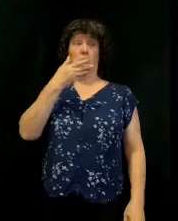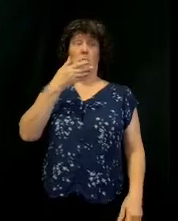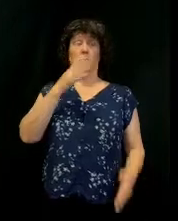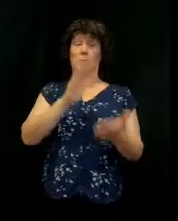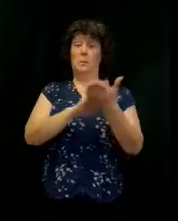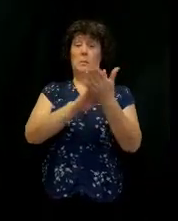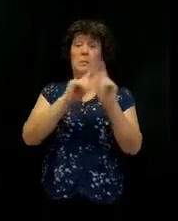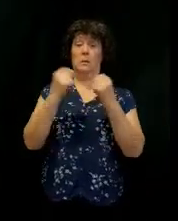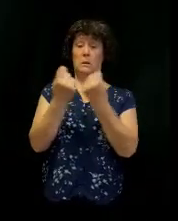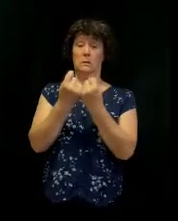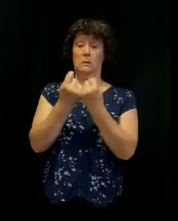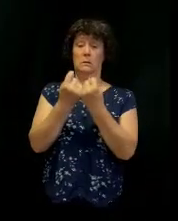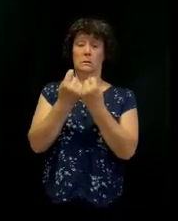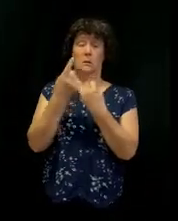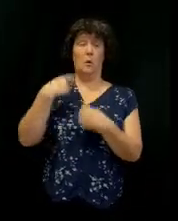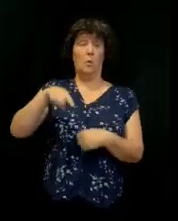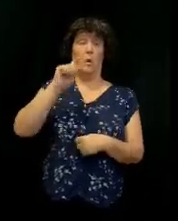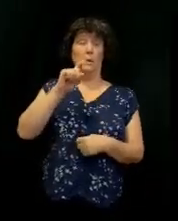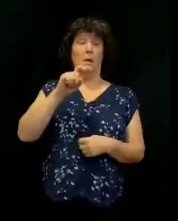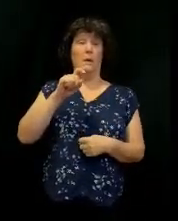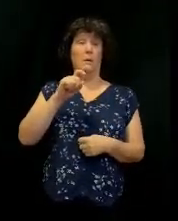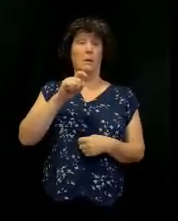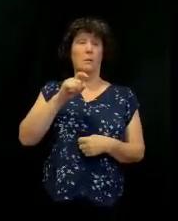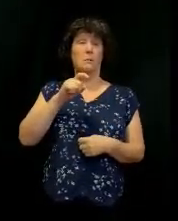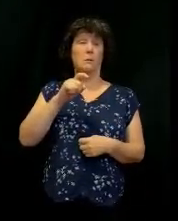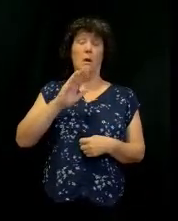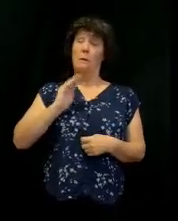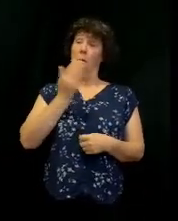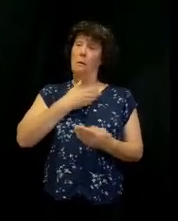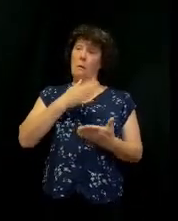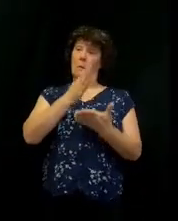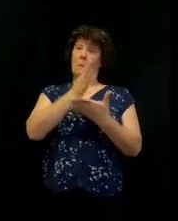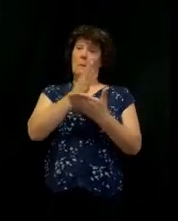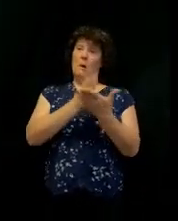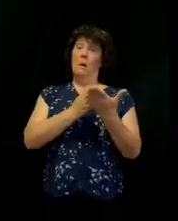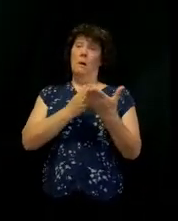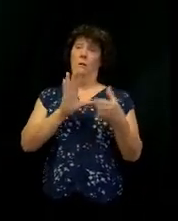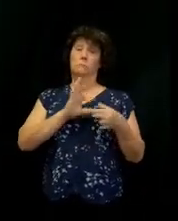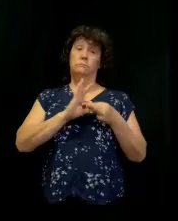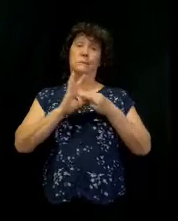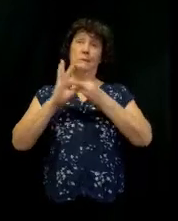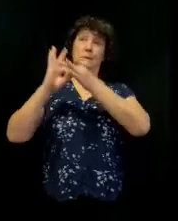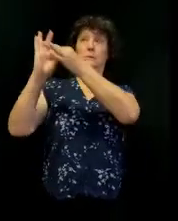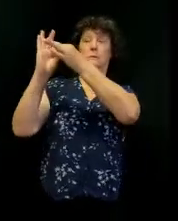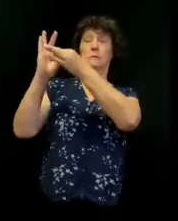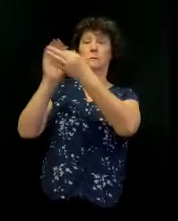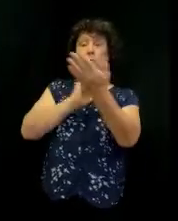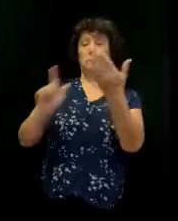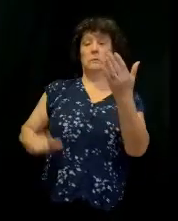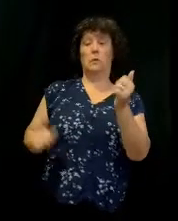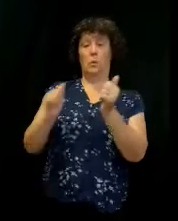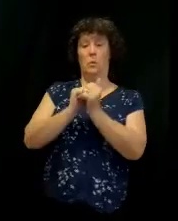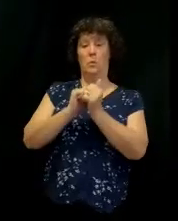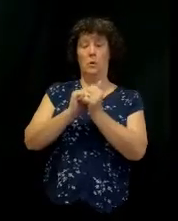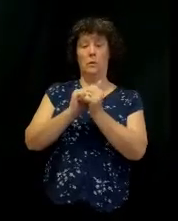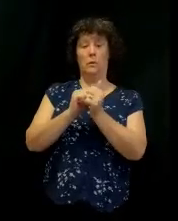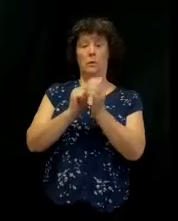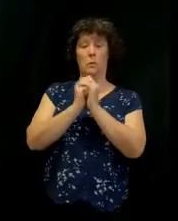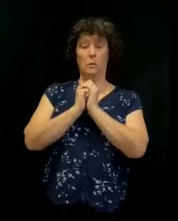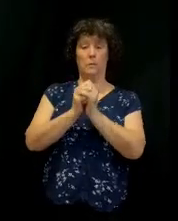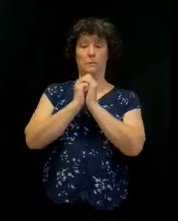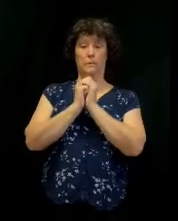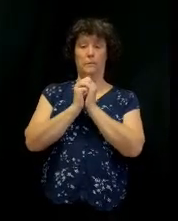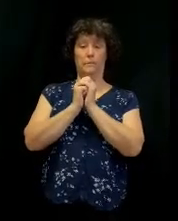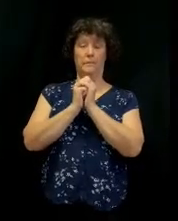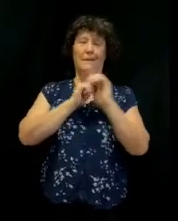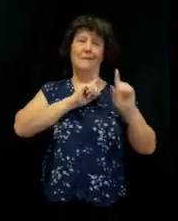And we need to do our part to engage the Lord in our worship. And I know there's all kinds